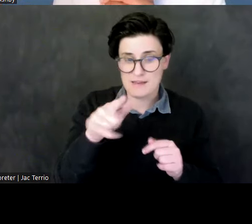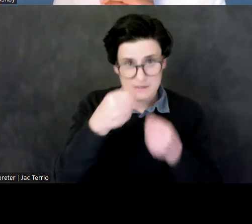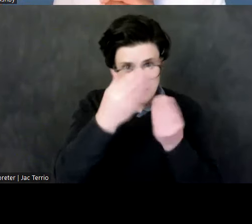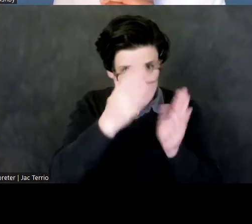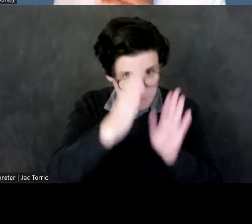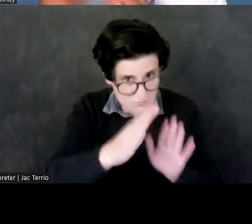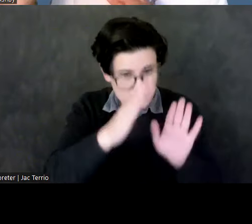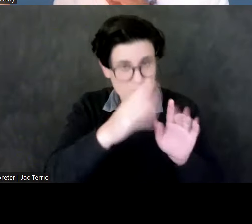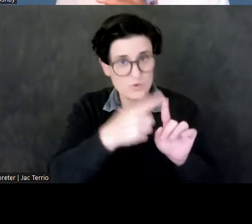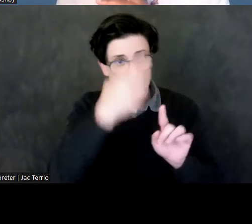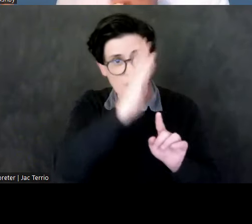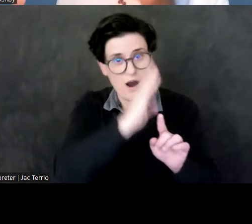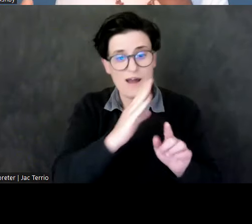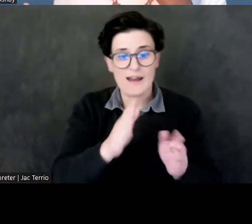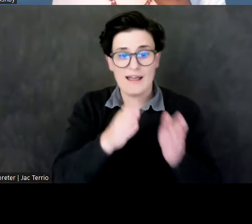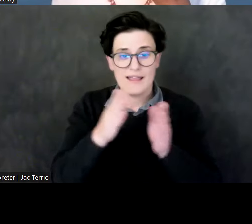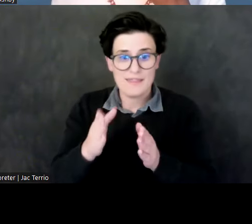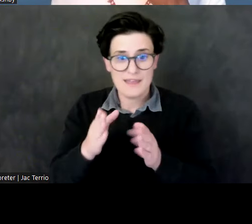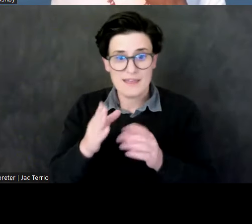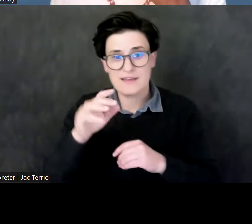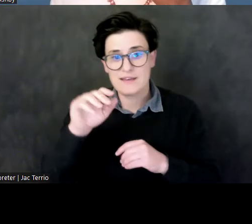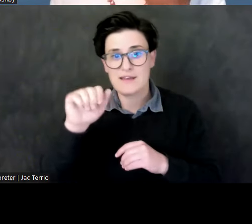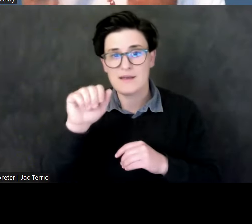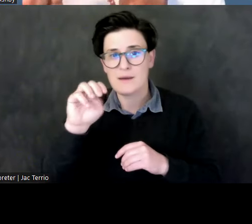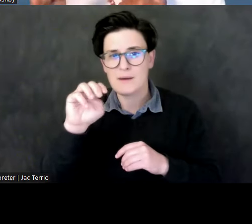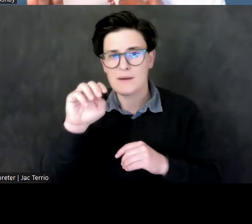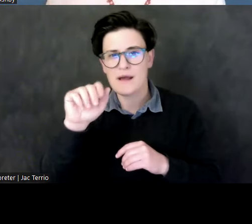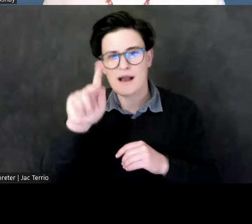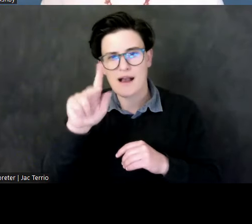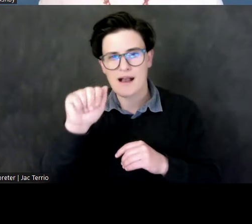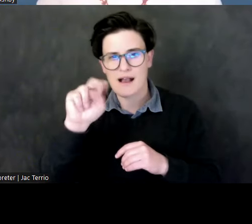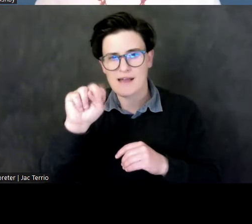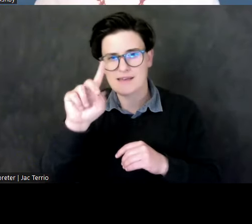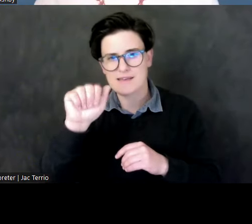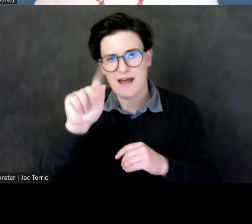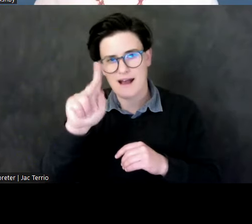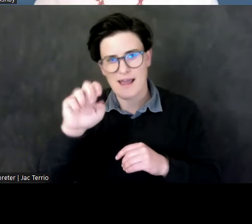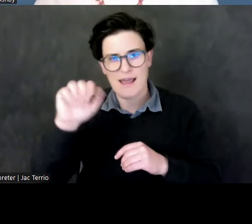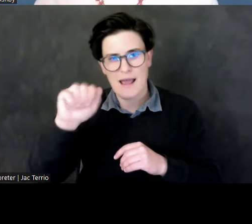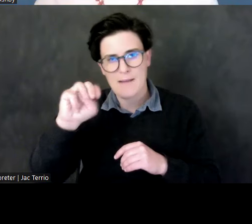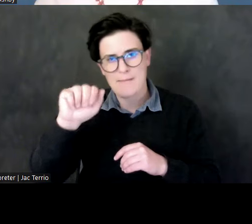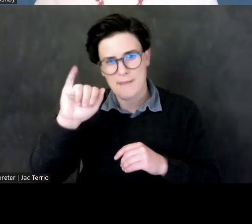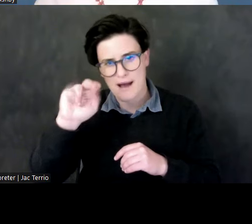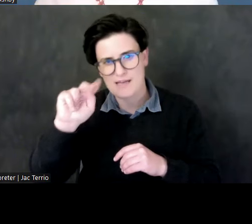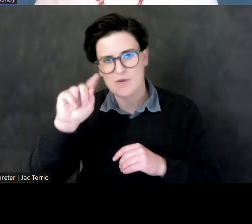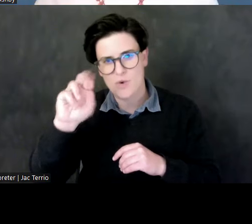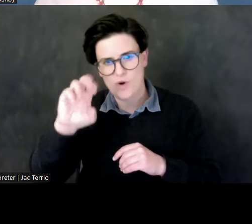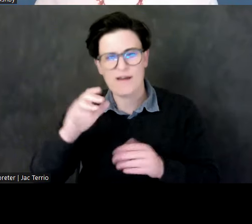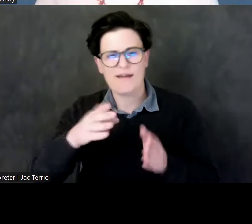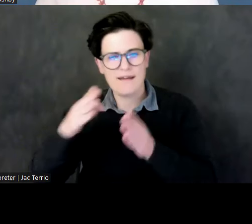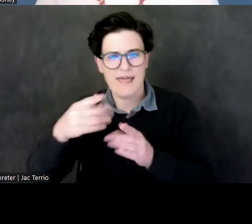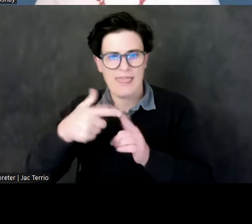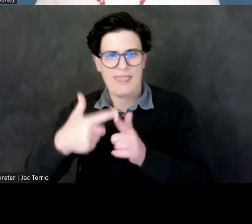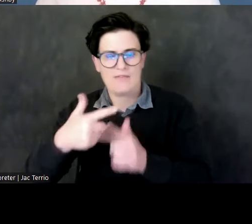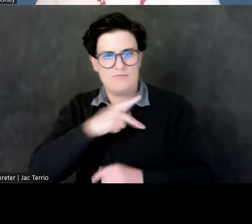Amanitore followed by a prince, of which there are three named princes and